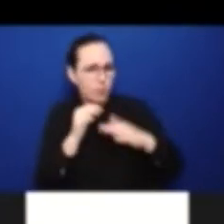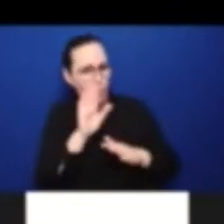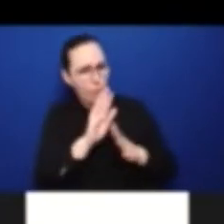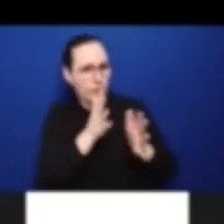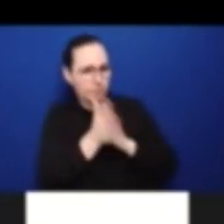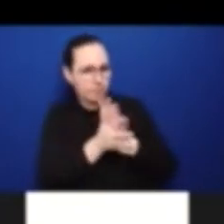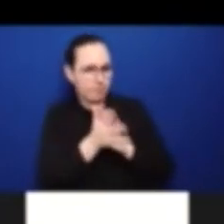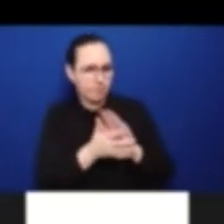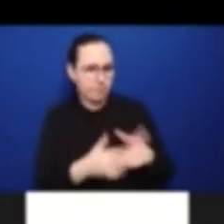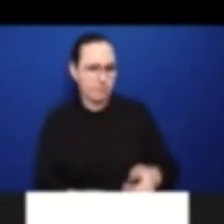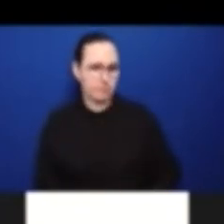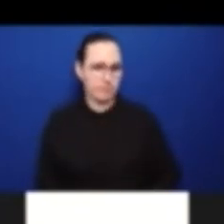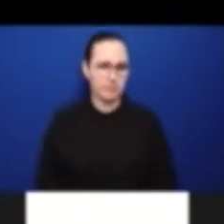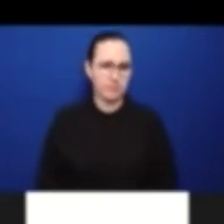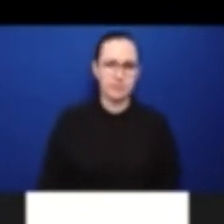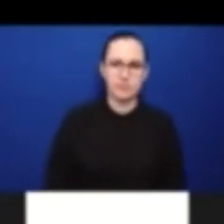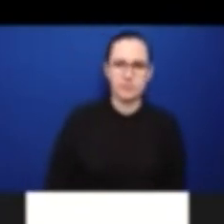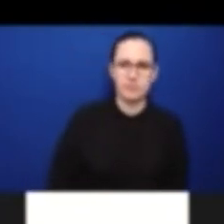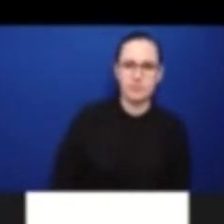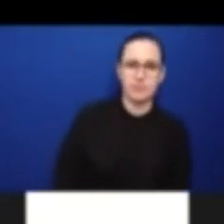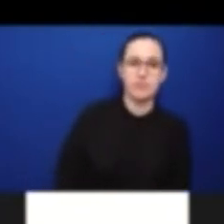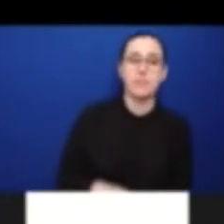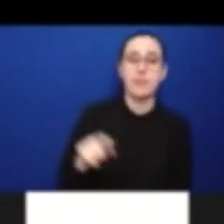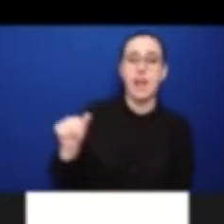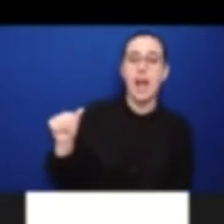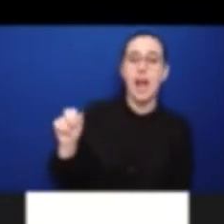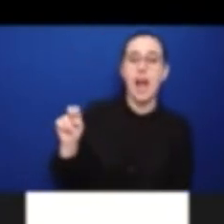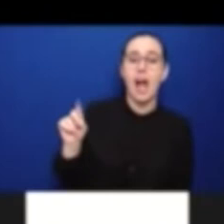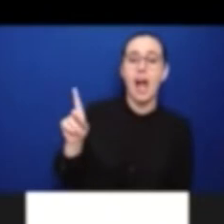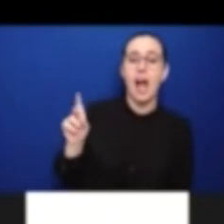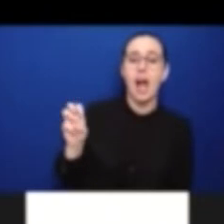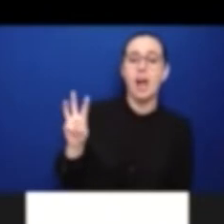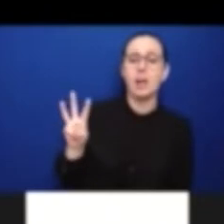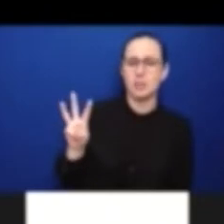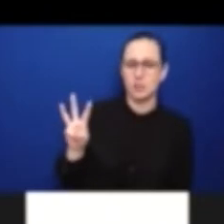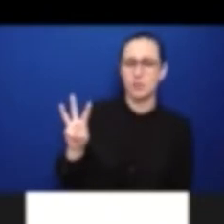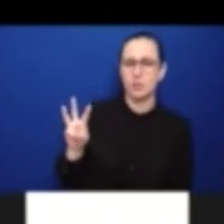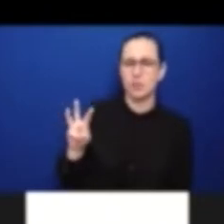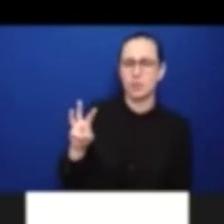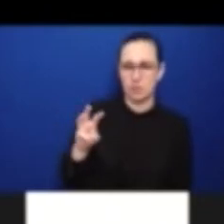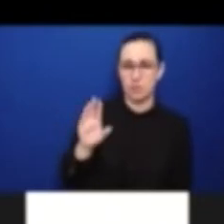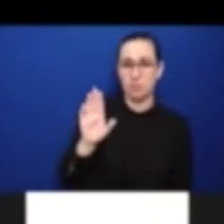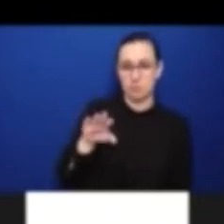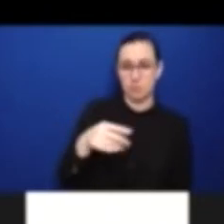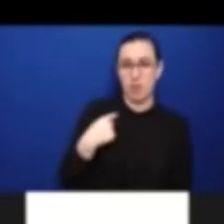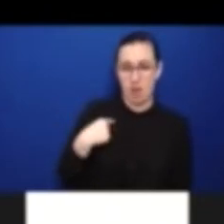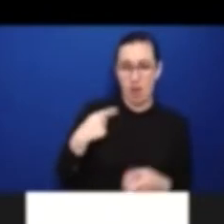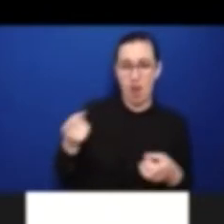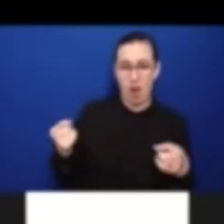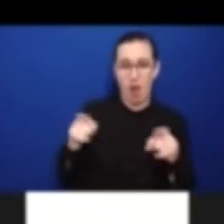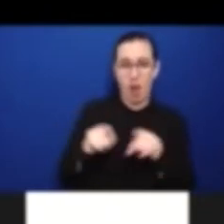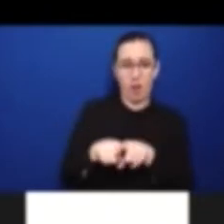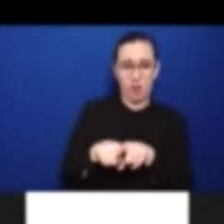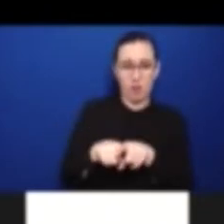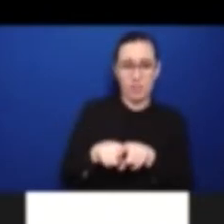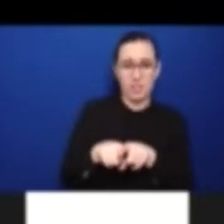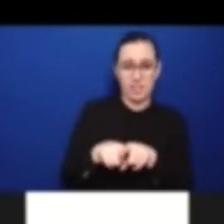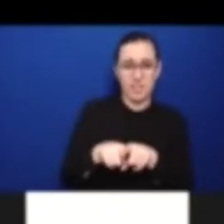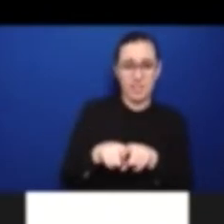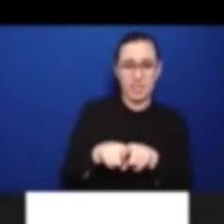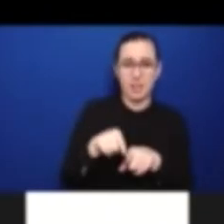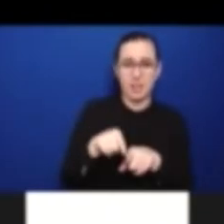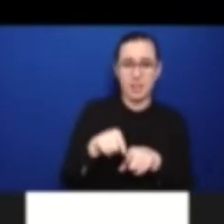Sure. I have to say I agree with your point that the shift happened when we got a draft